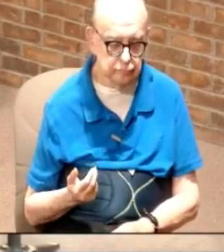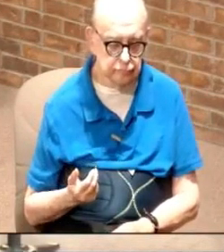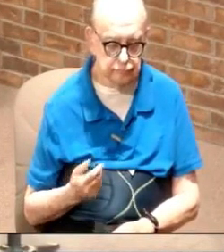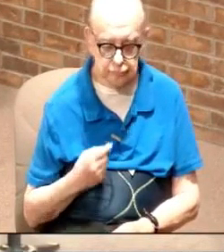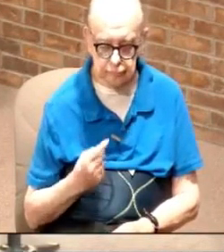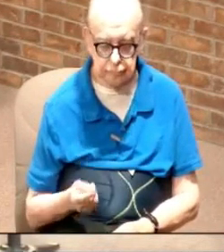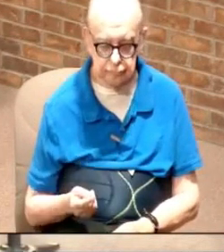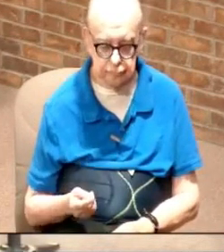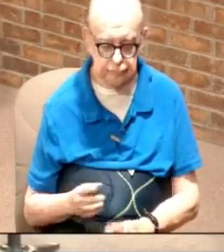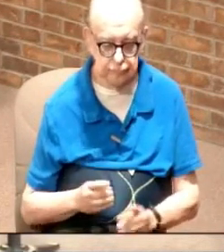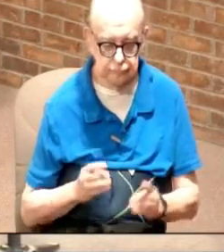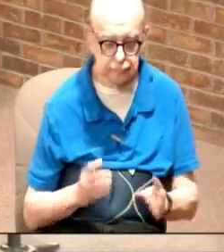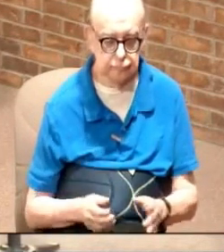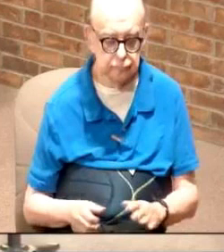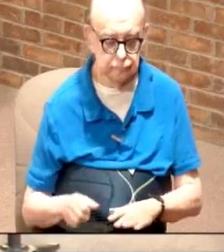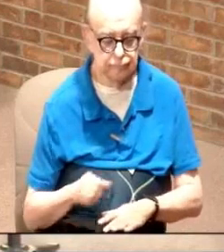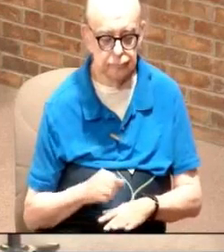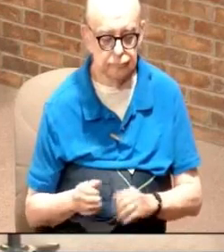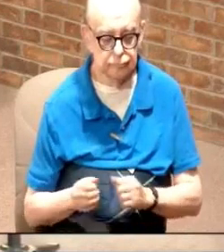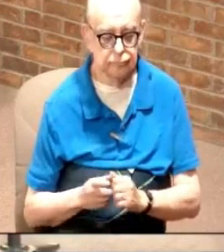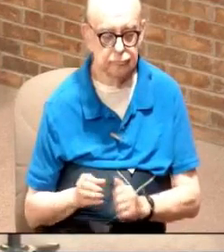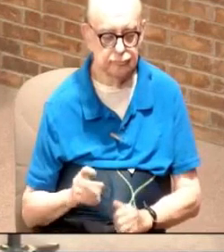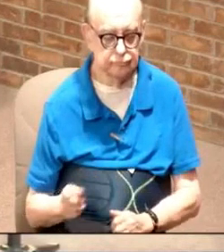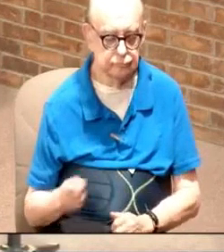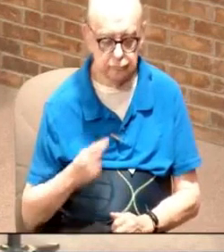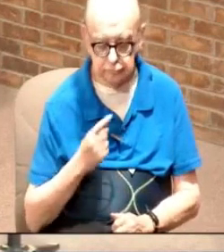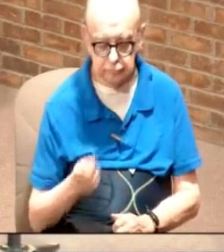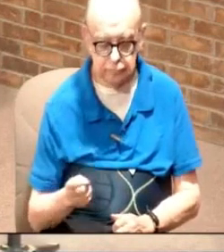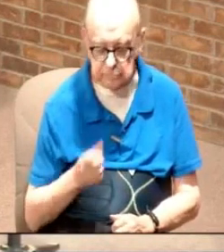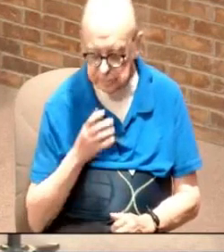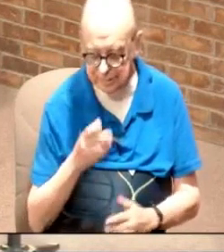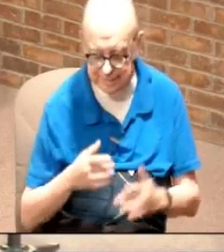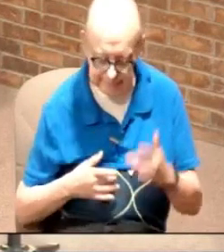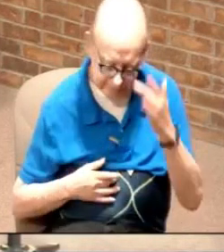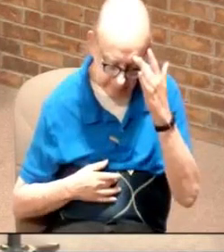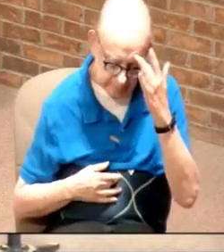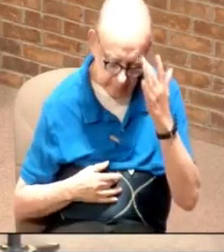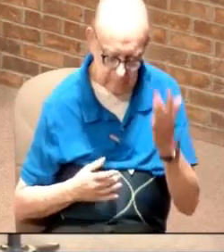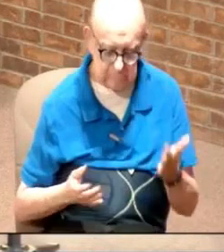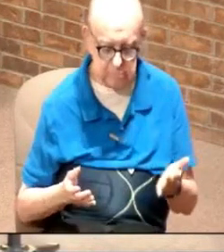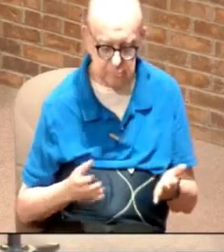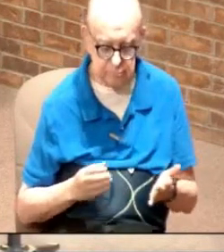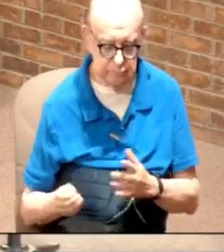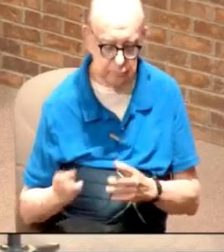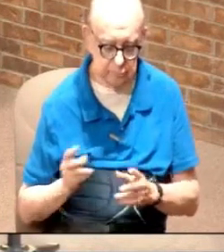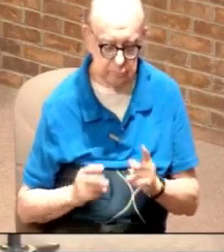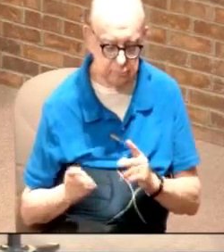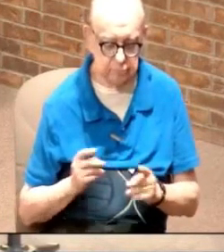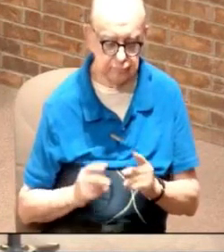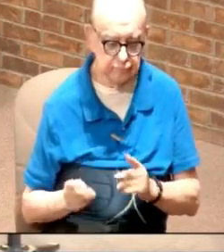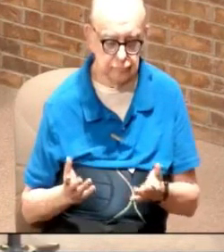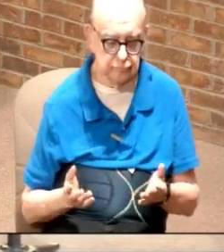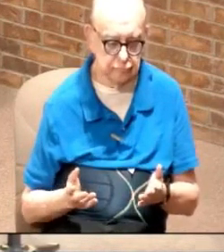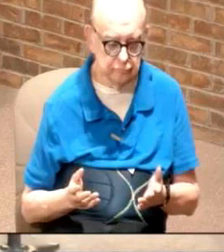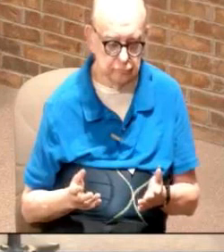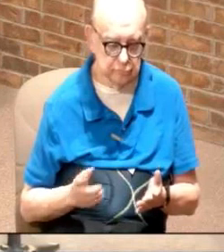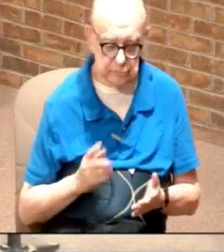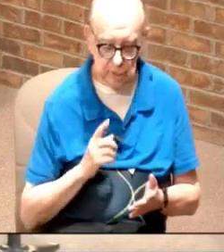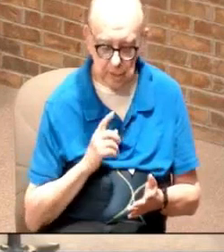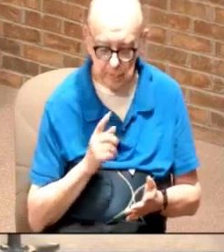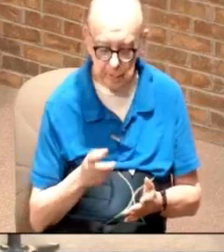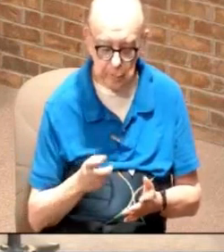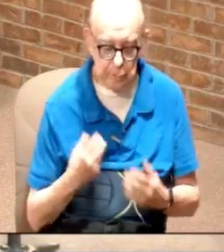it says the disciples anointed with oil those who were sick and people were healed